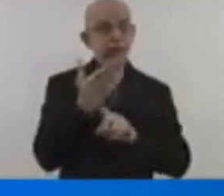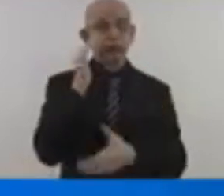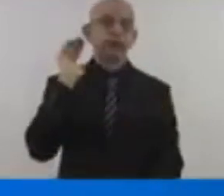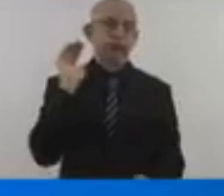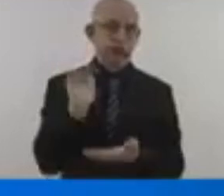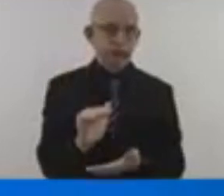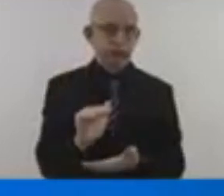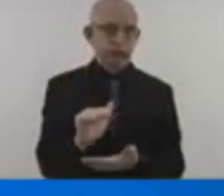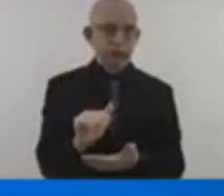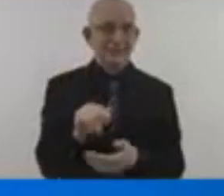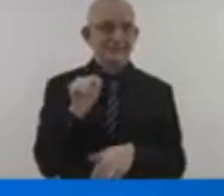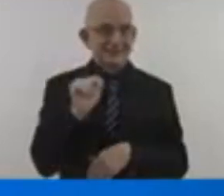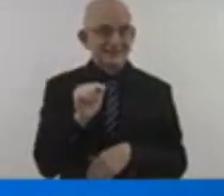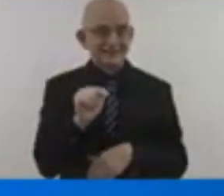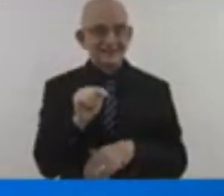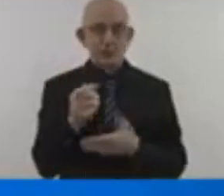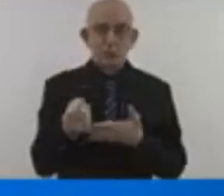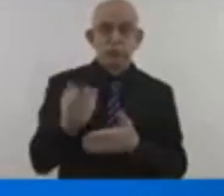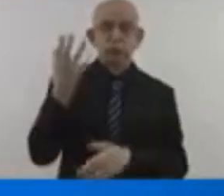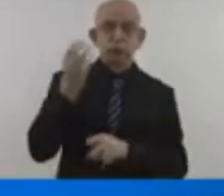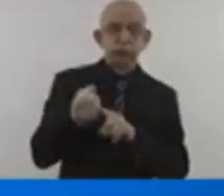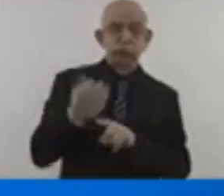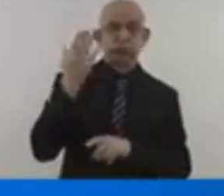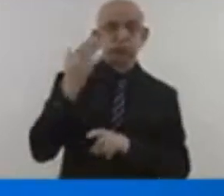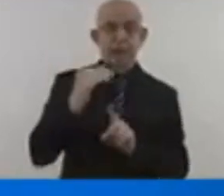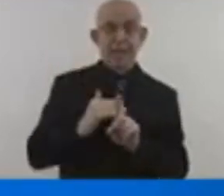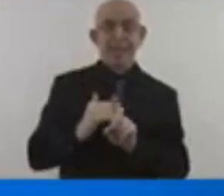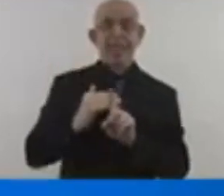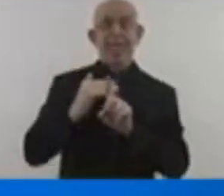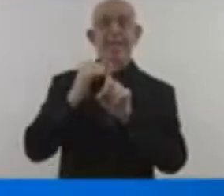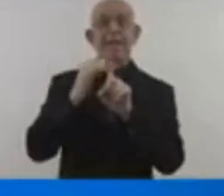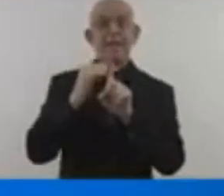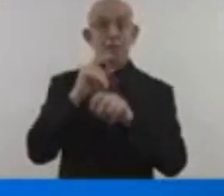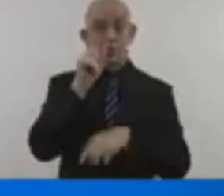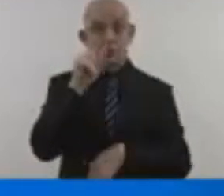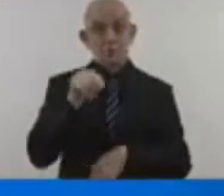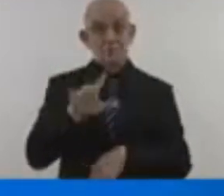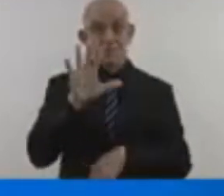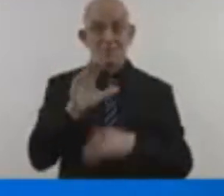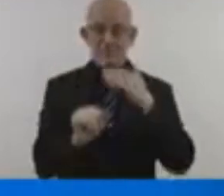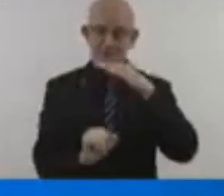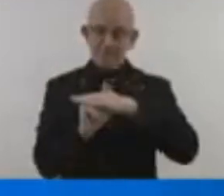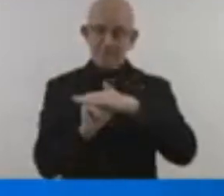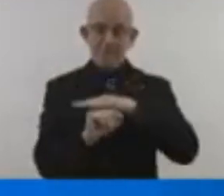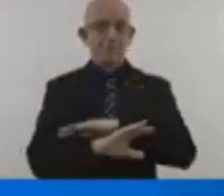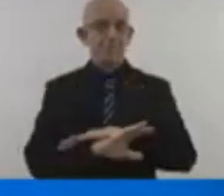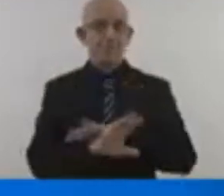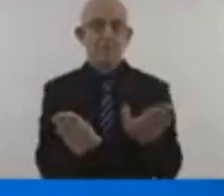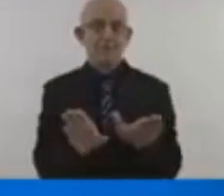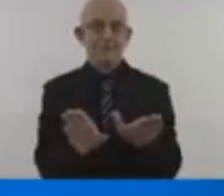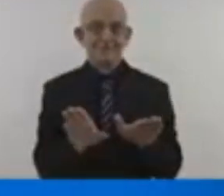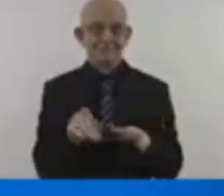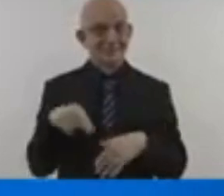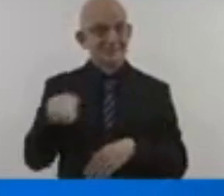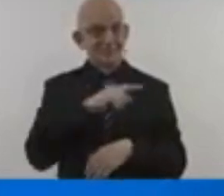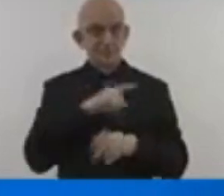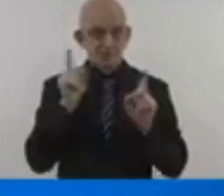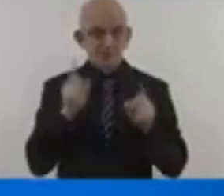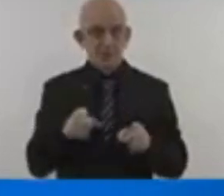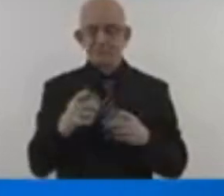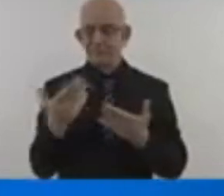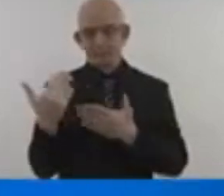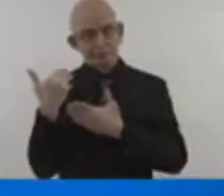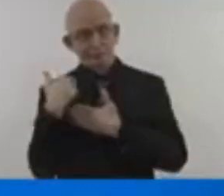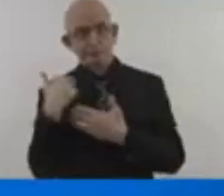By 2030, they must be down 43% on 2019 levels. Unfortunately,